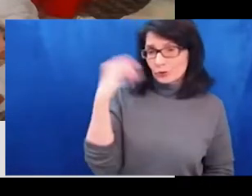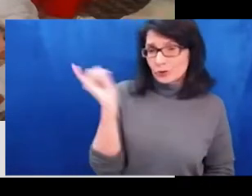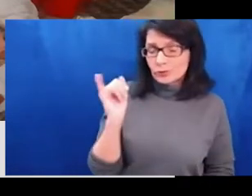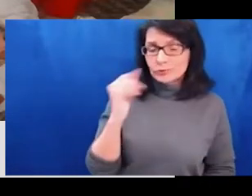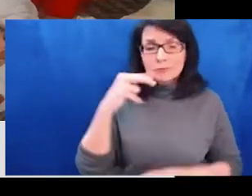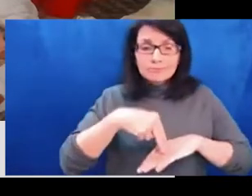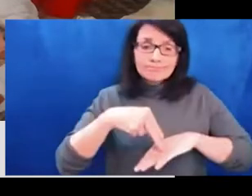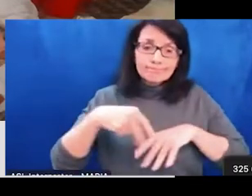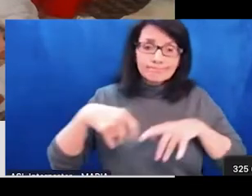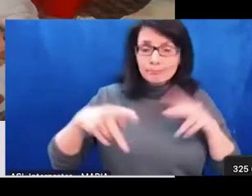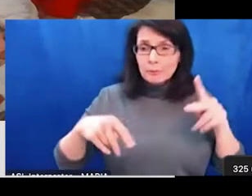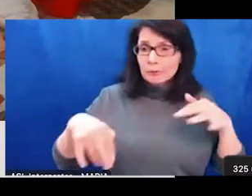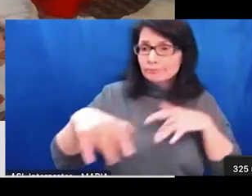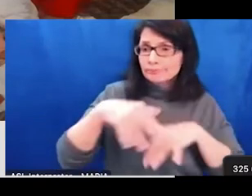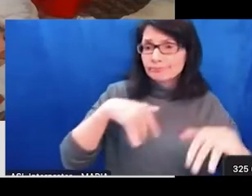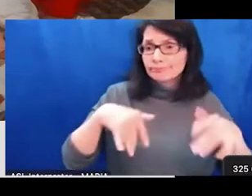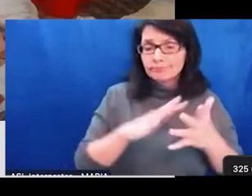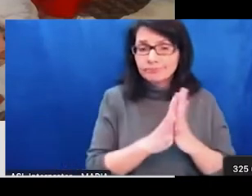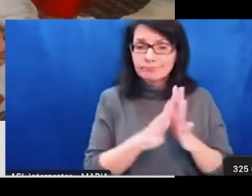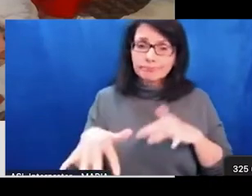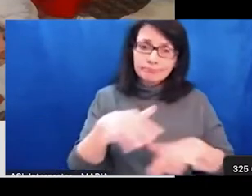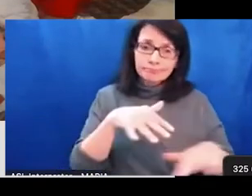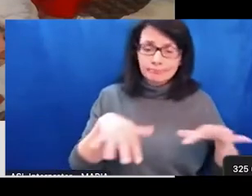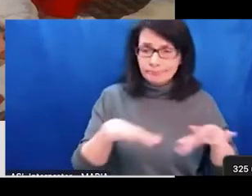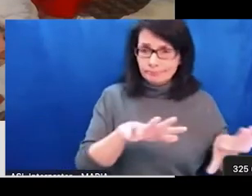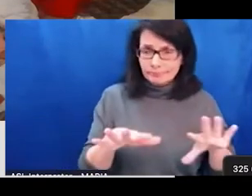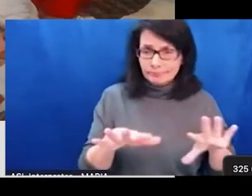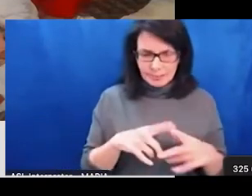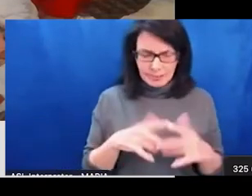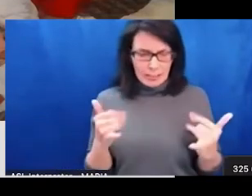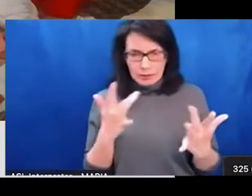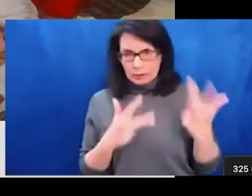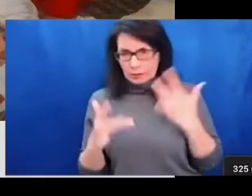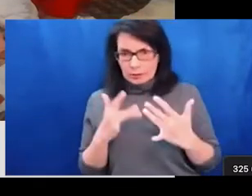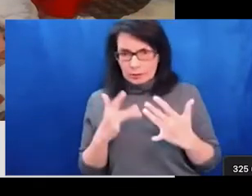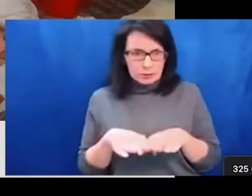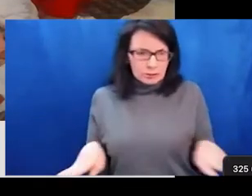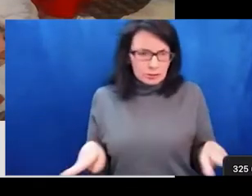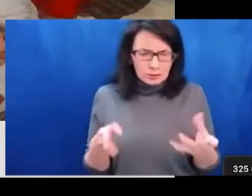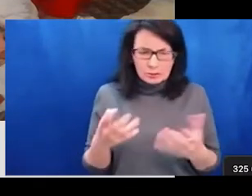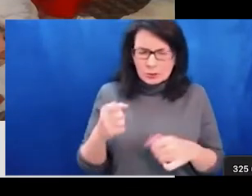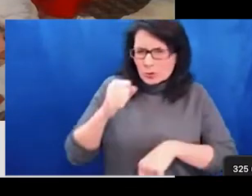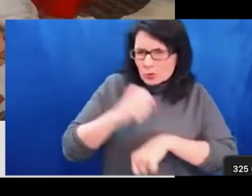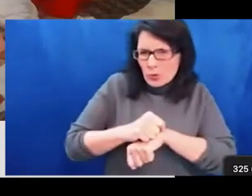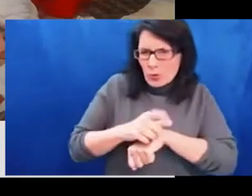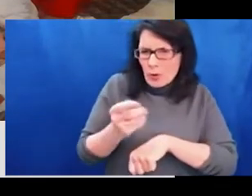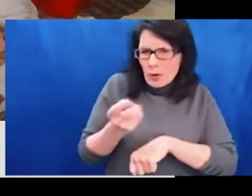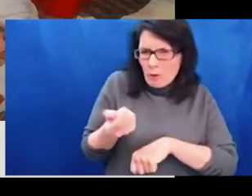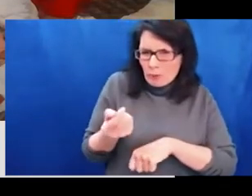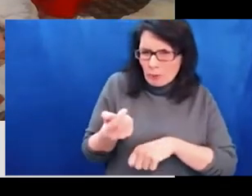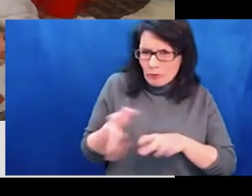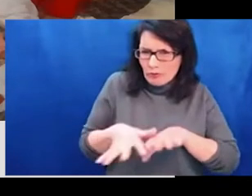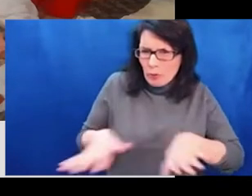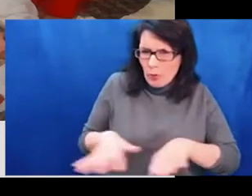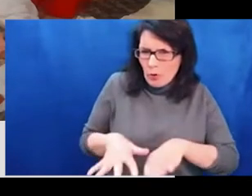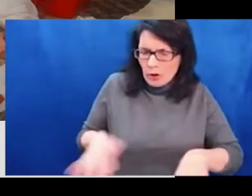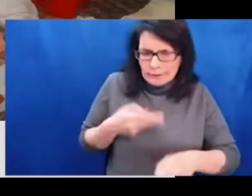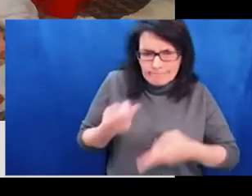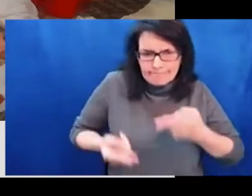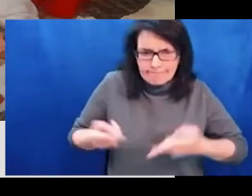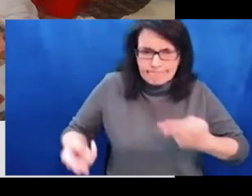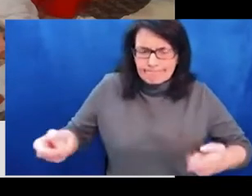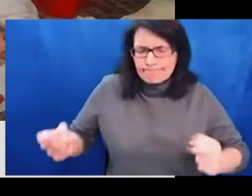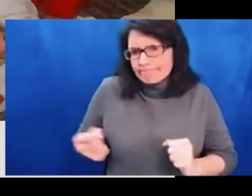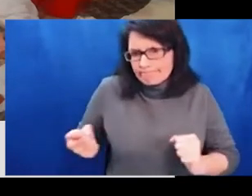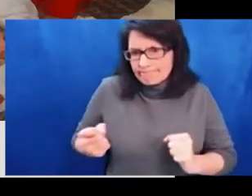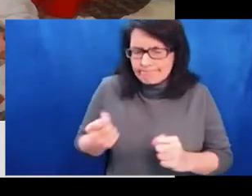Community Self-Help, is helping people find, you know, with translation, not, there are also